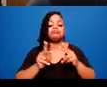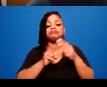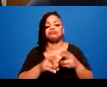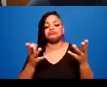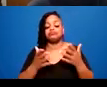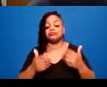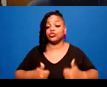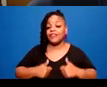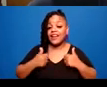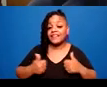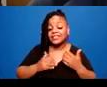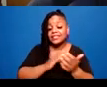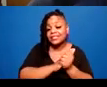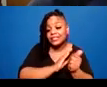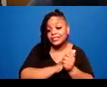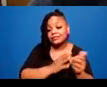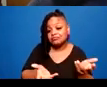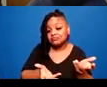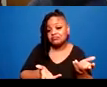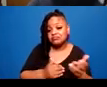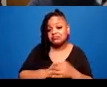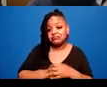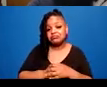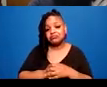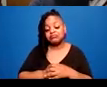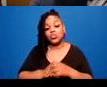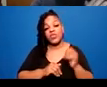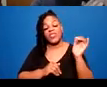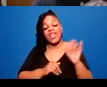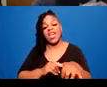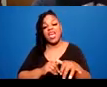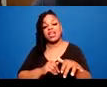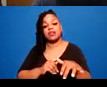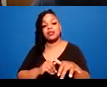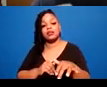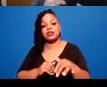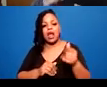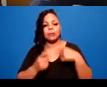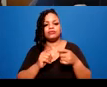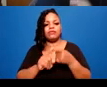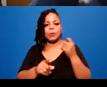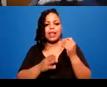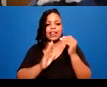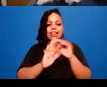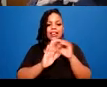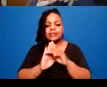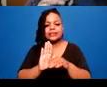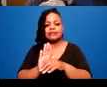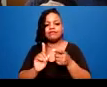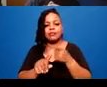They come from the list of trauma responses and they are